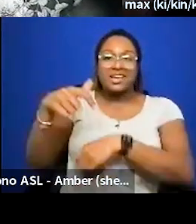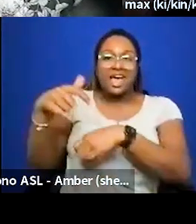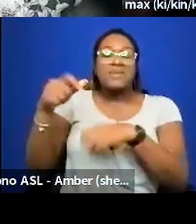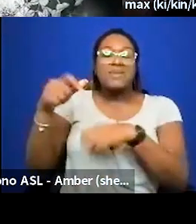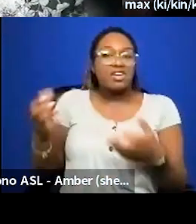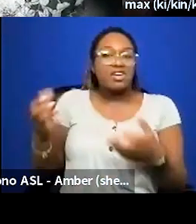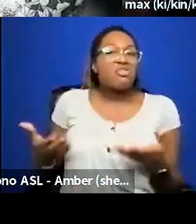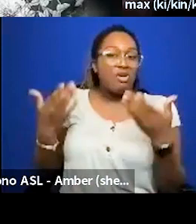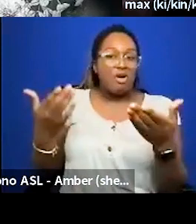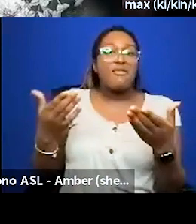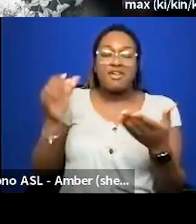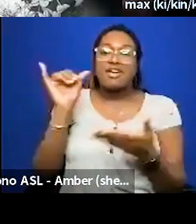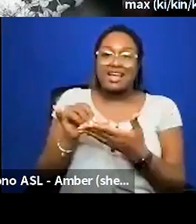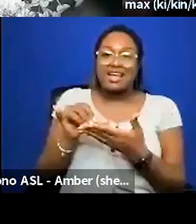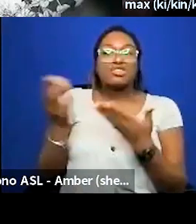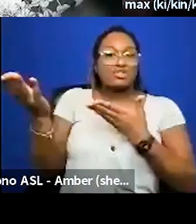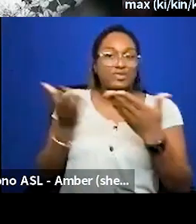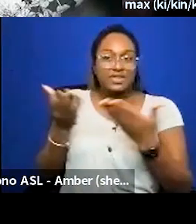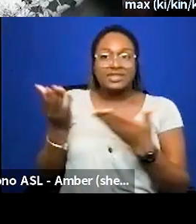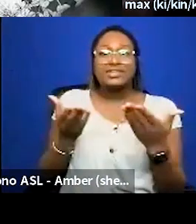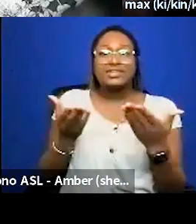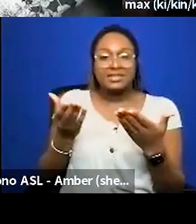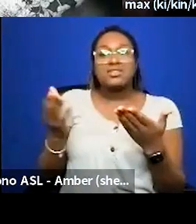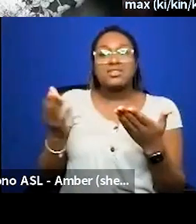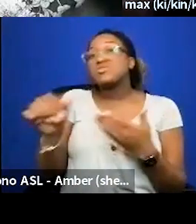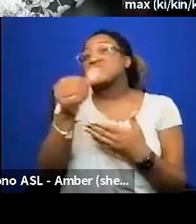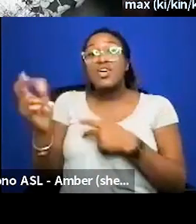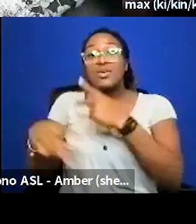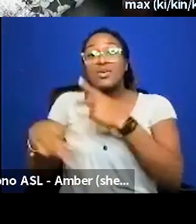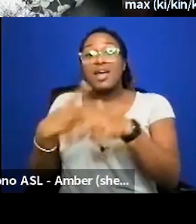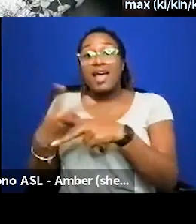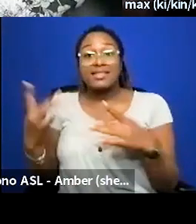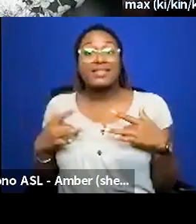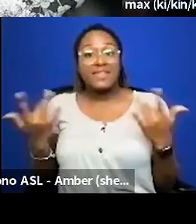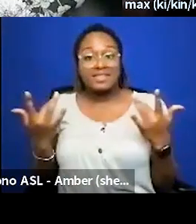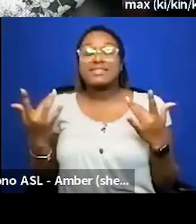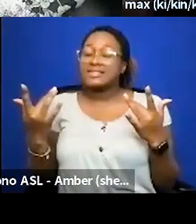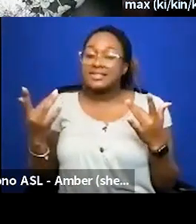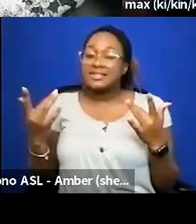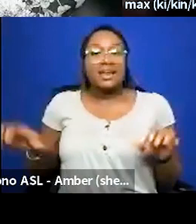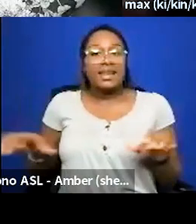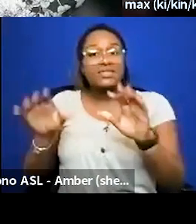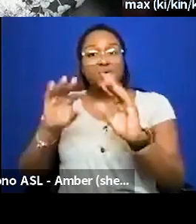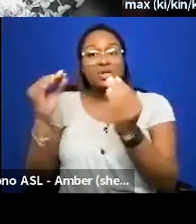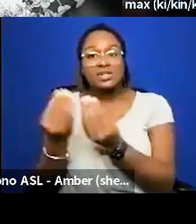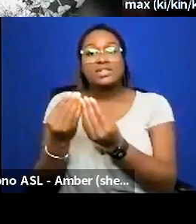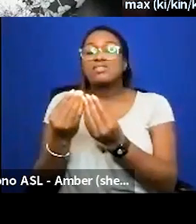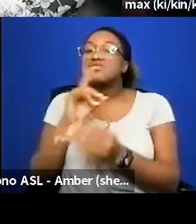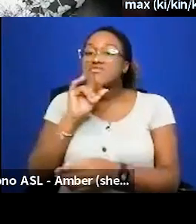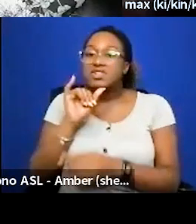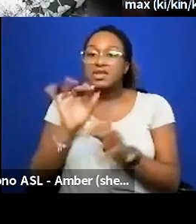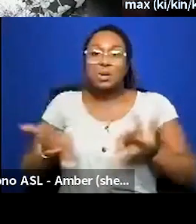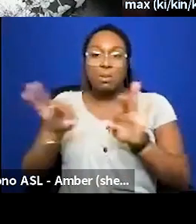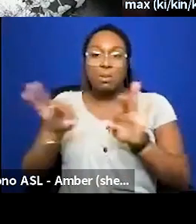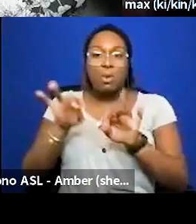those pro bono services um to other kinds of events and activities and organizations that are doing really important work uh